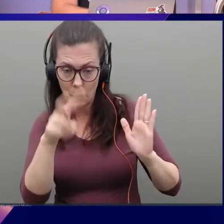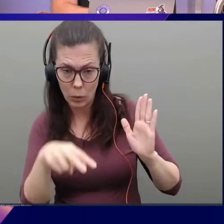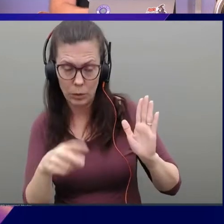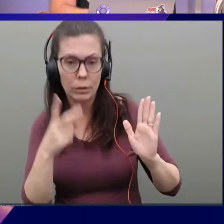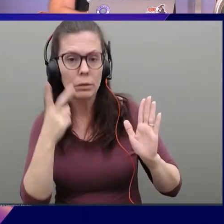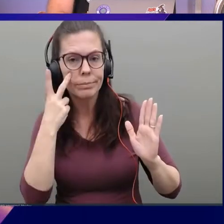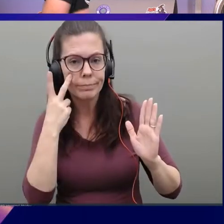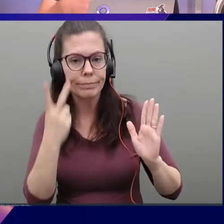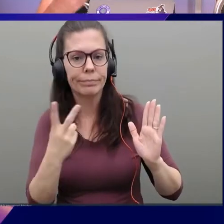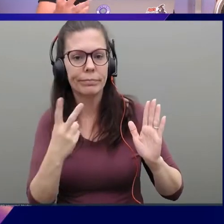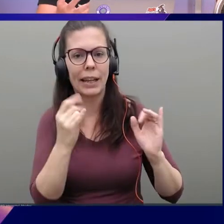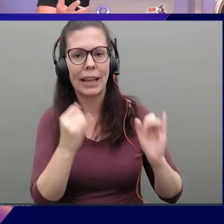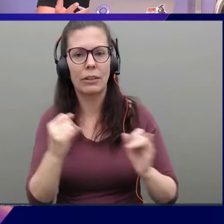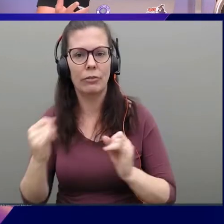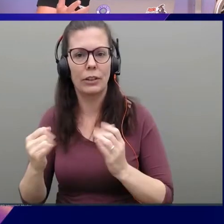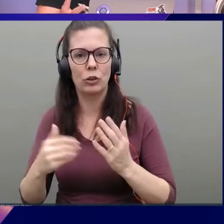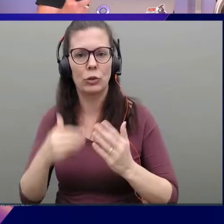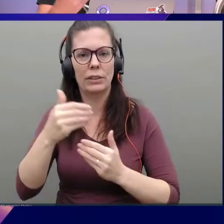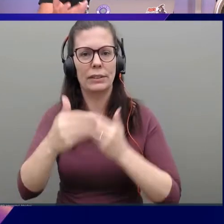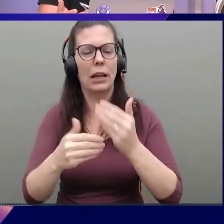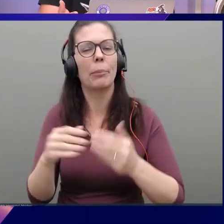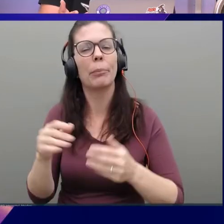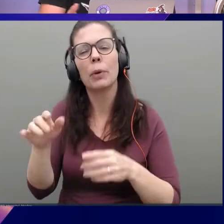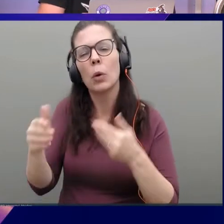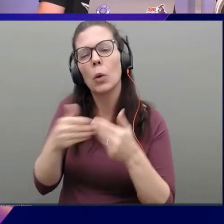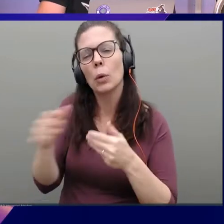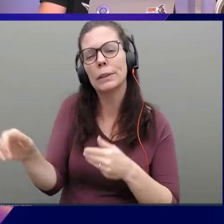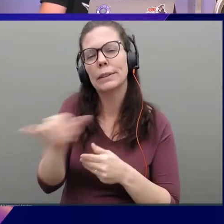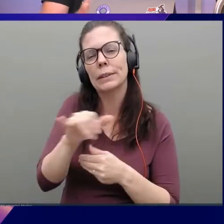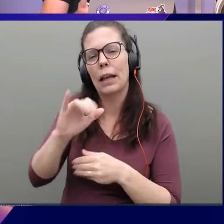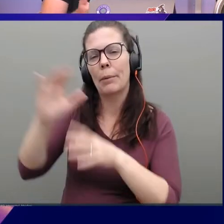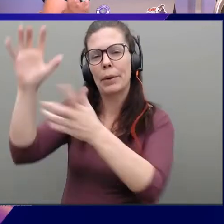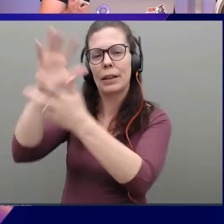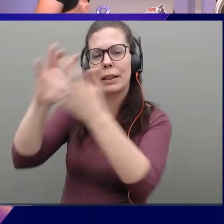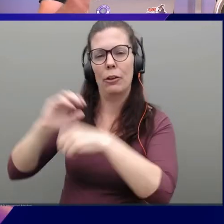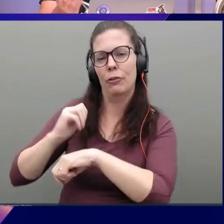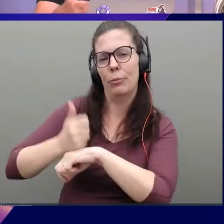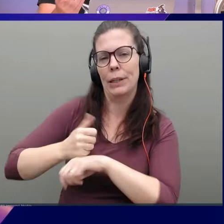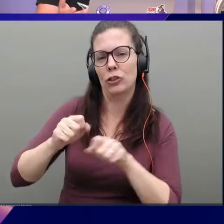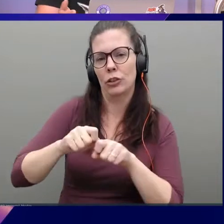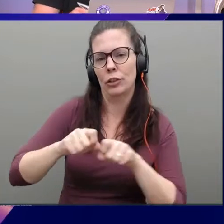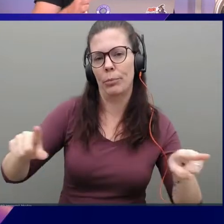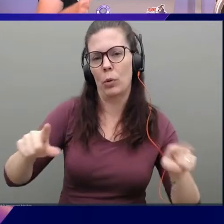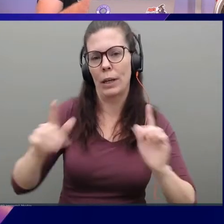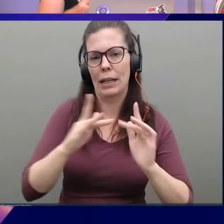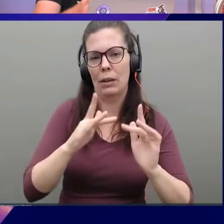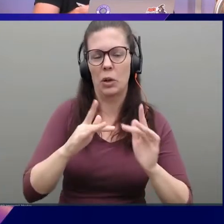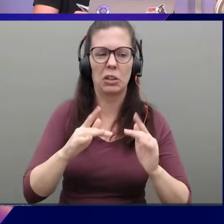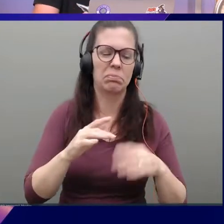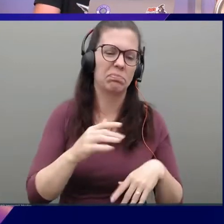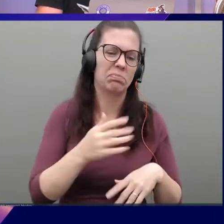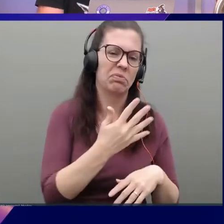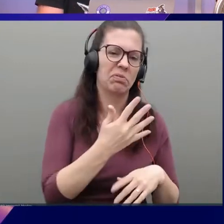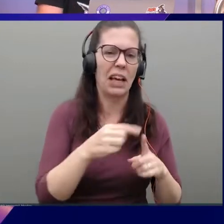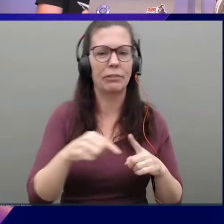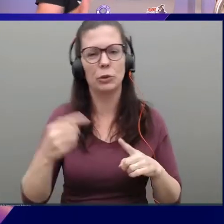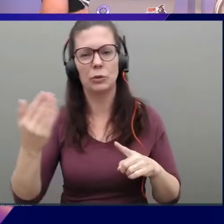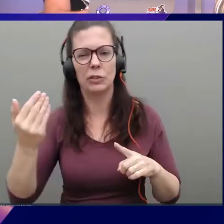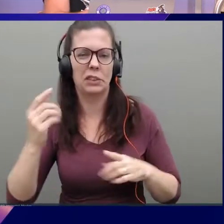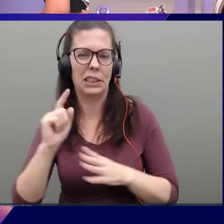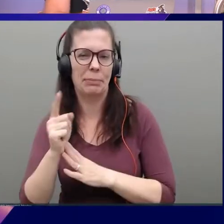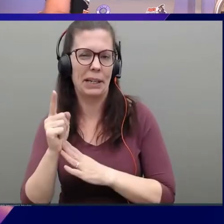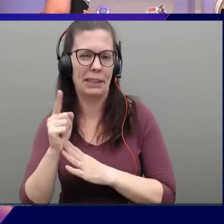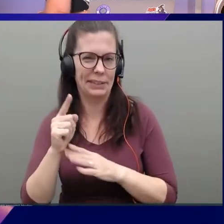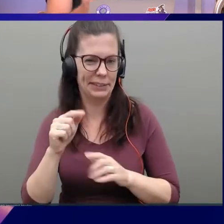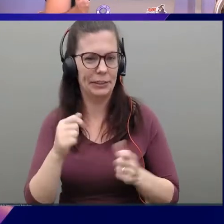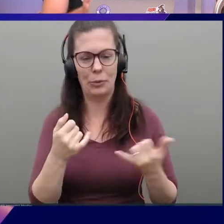individual steps, almost like CloudFormation, deploying out this network. So it can take five, 15 minutes. This is where the magic comes in. But now